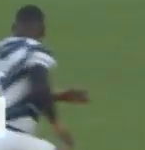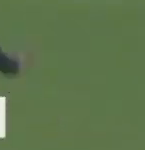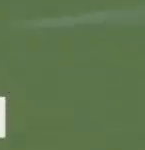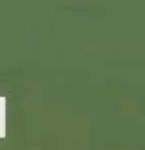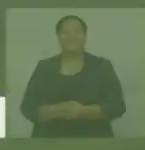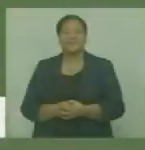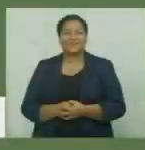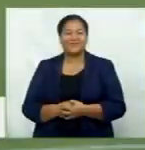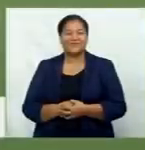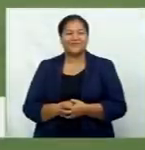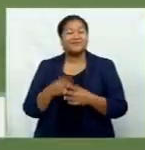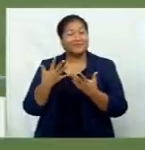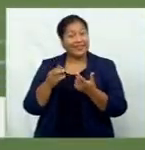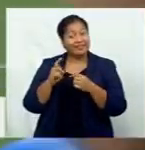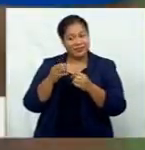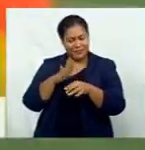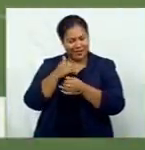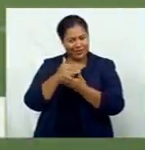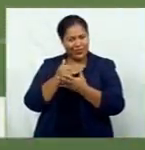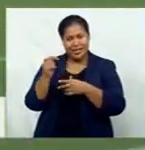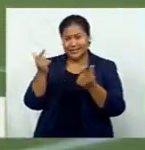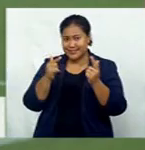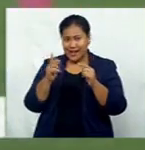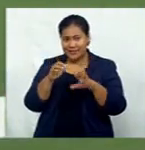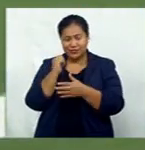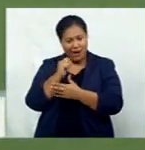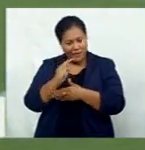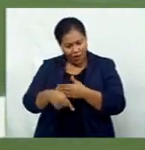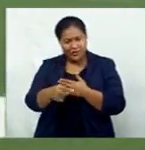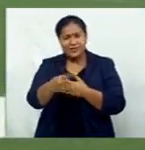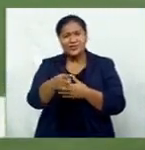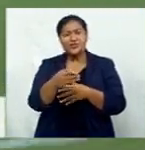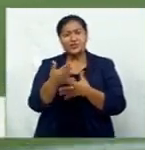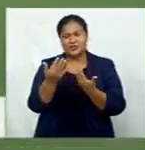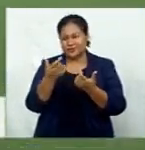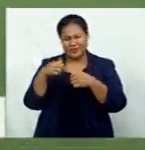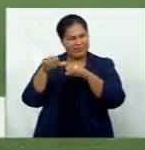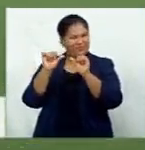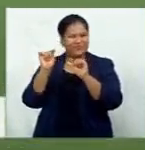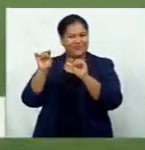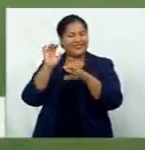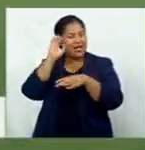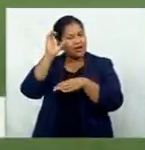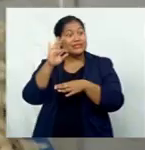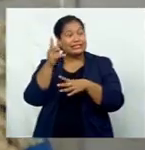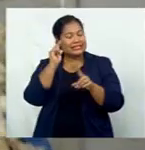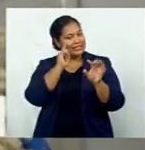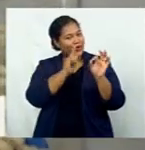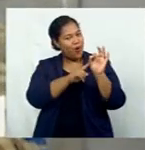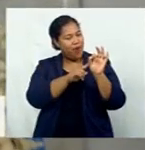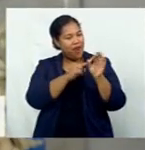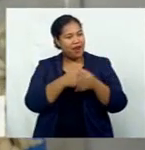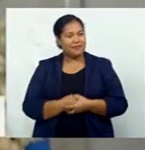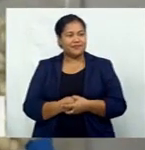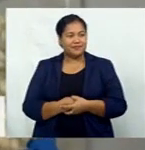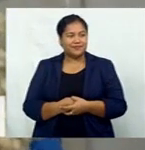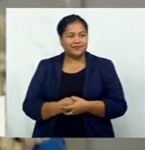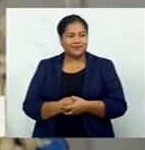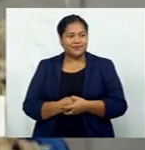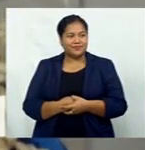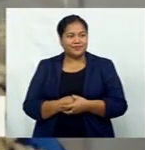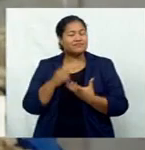Having a hand in ensuring that Sevens rugby continues to thrive in the country is his ultimate goal. Try to help the youngsters.